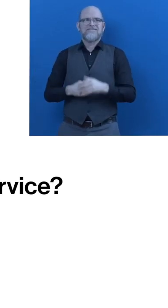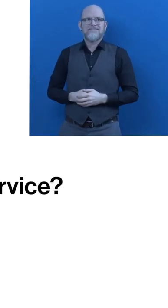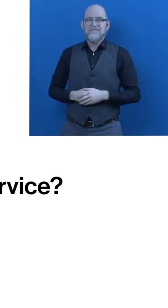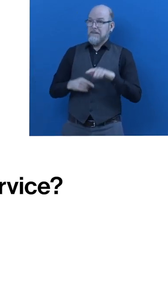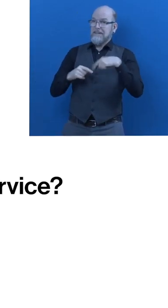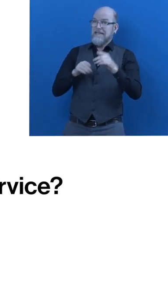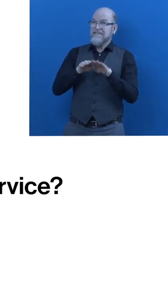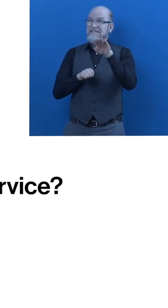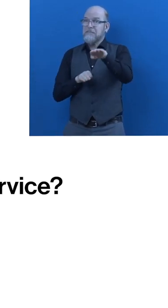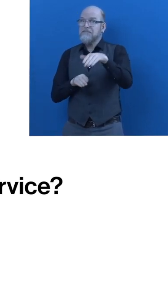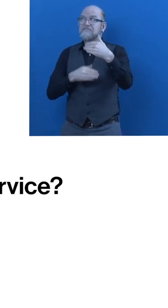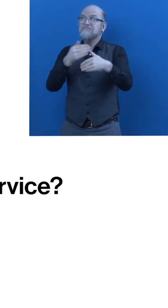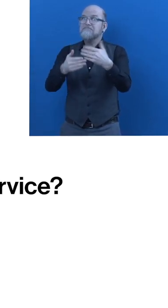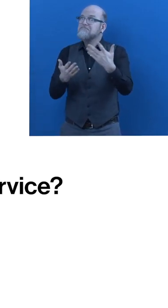Service?